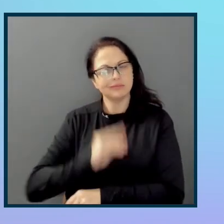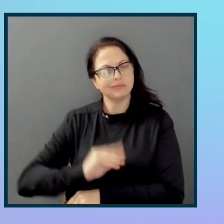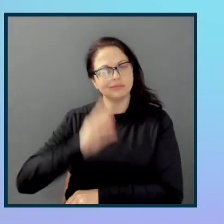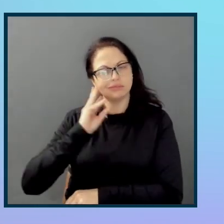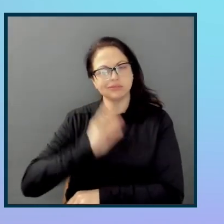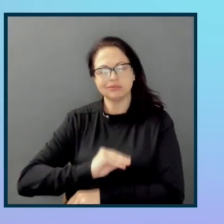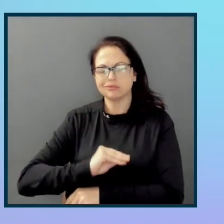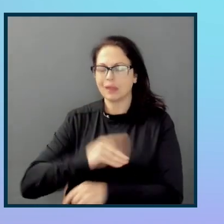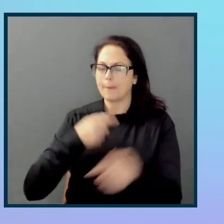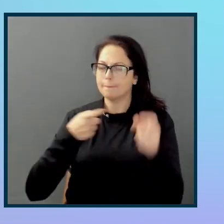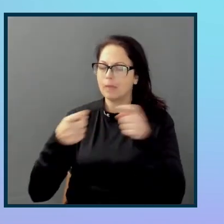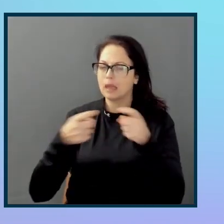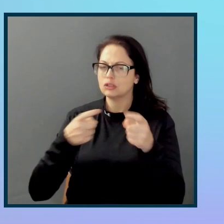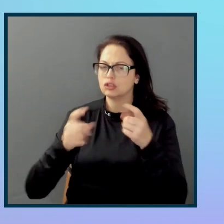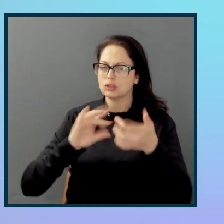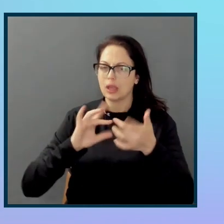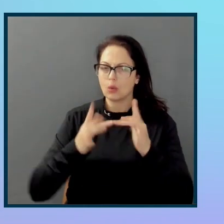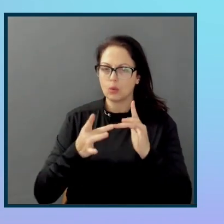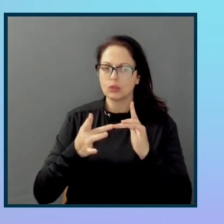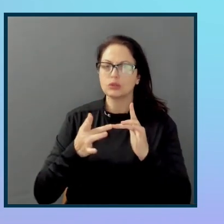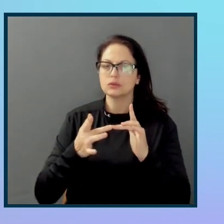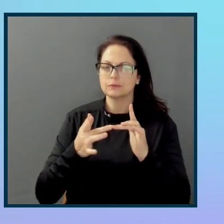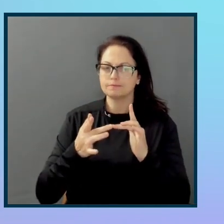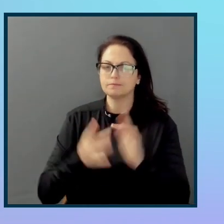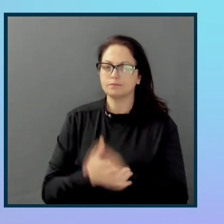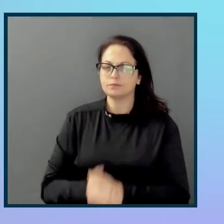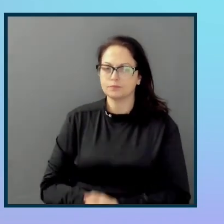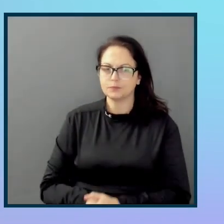how they go about their day to day.